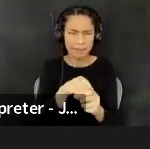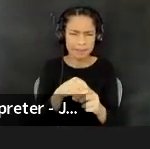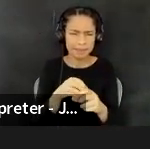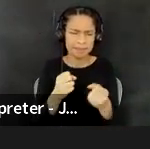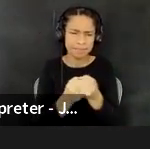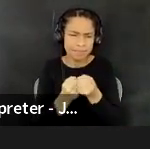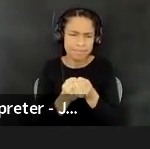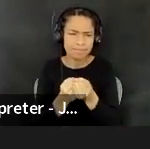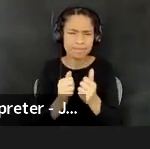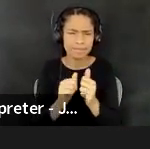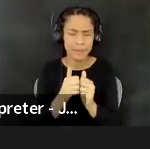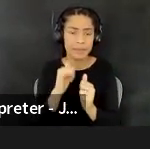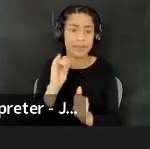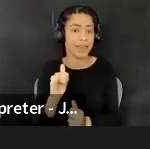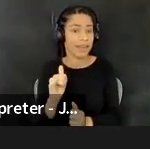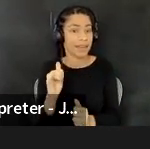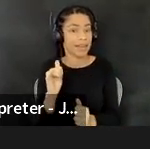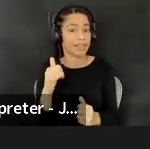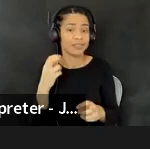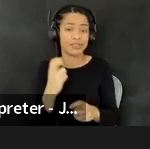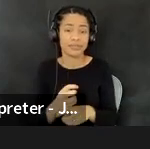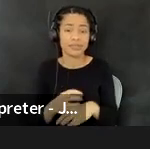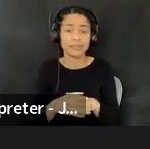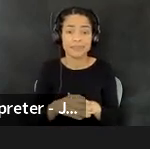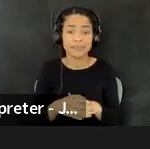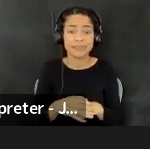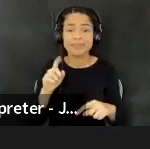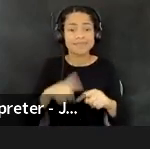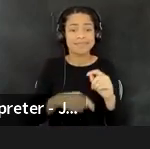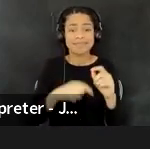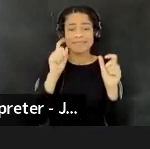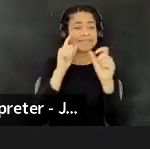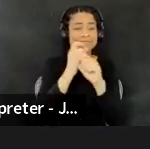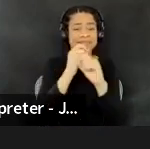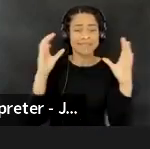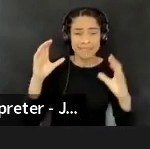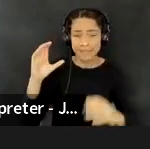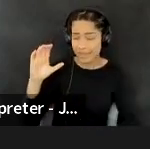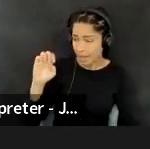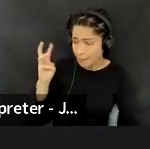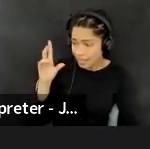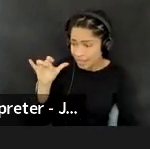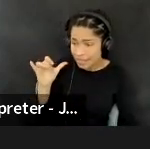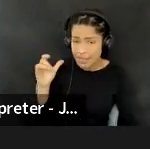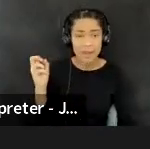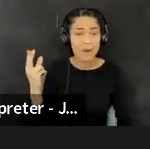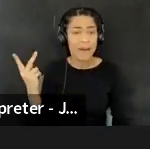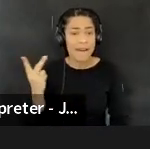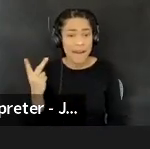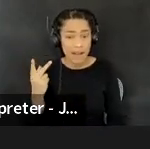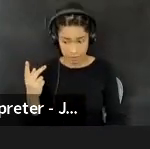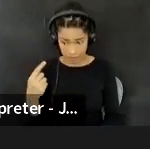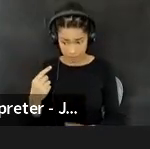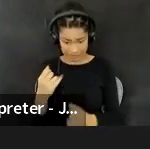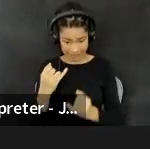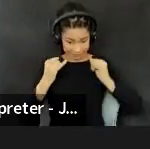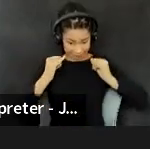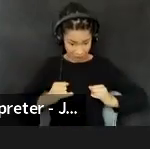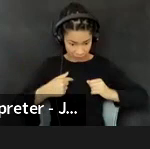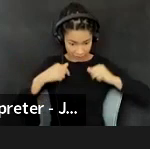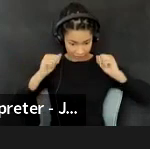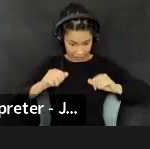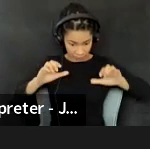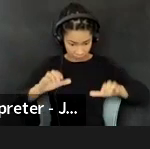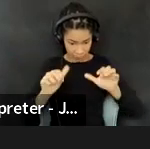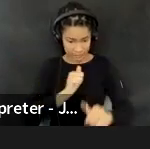it was, uh, the experience of the, I can't imagine that Emily or I, um, individually could have done this work. It was something that